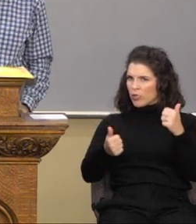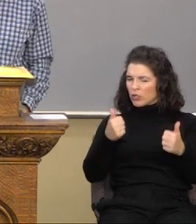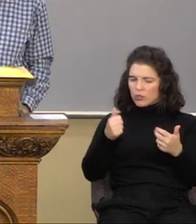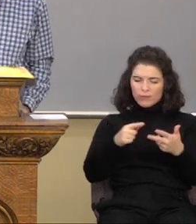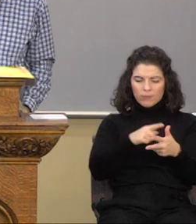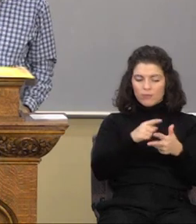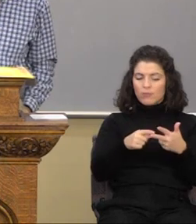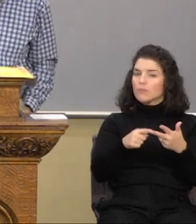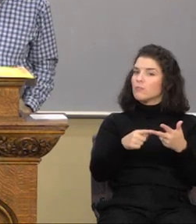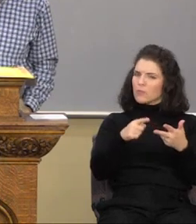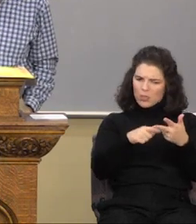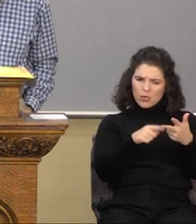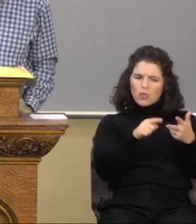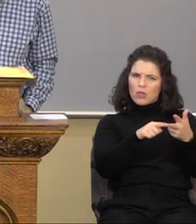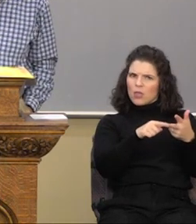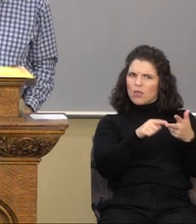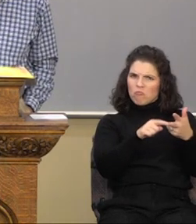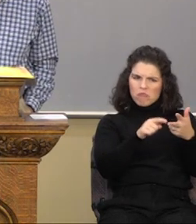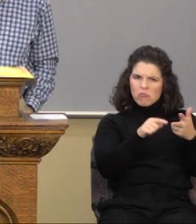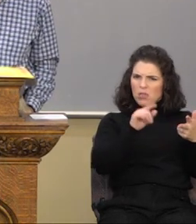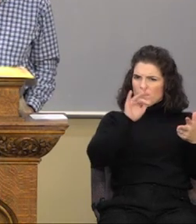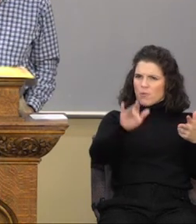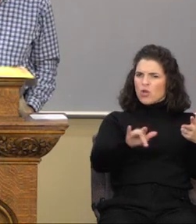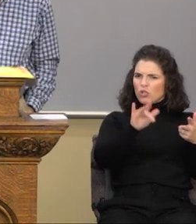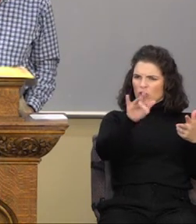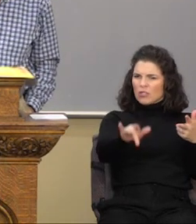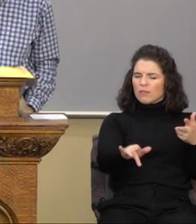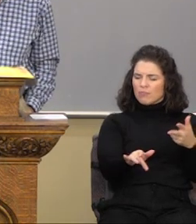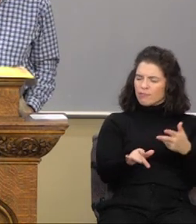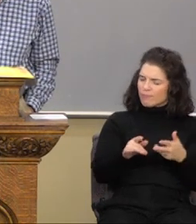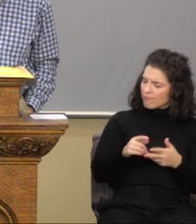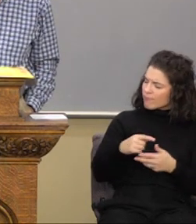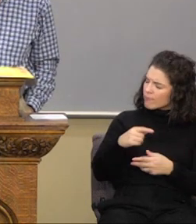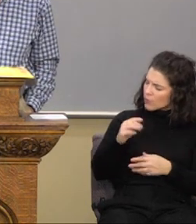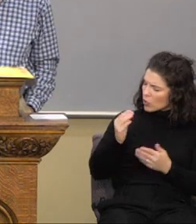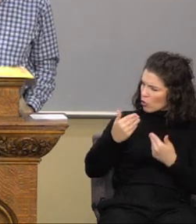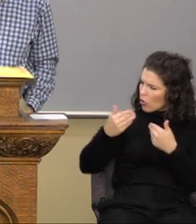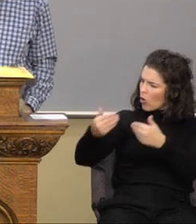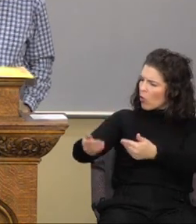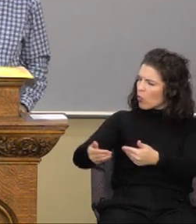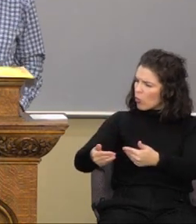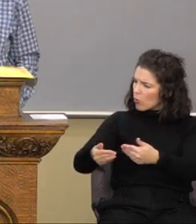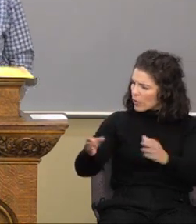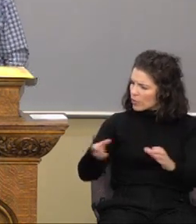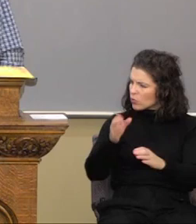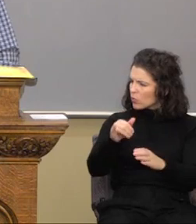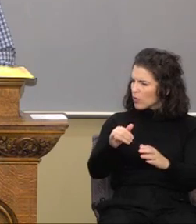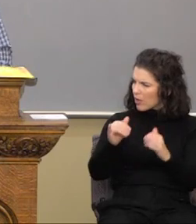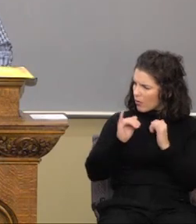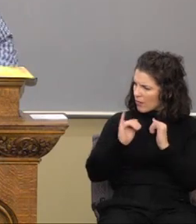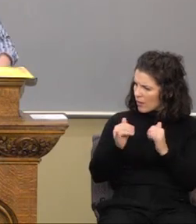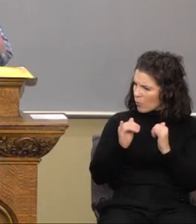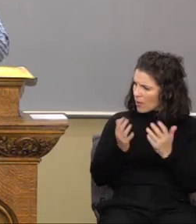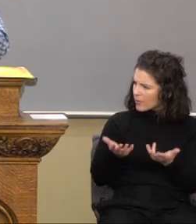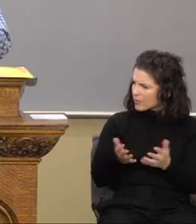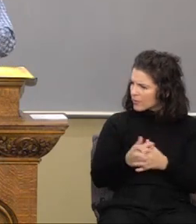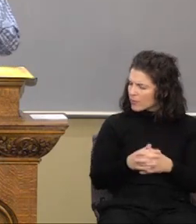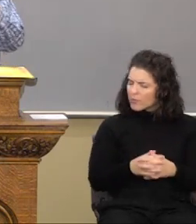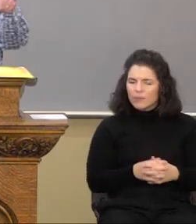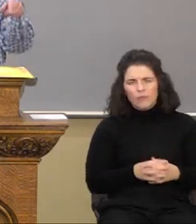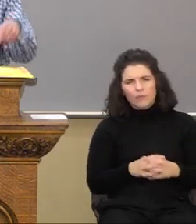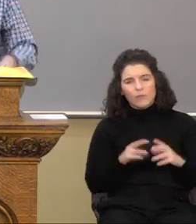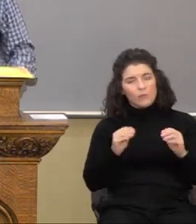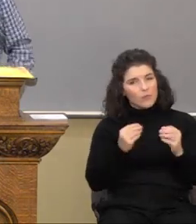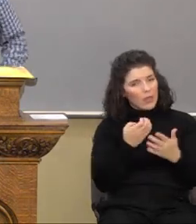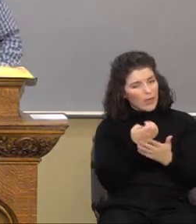said, he that showed mercy on him, then said Jesus unto him, go and do thou likewise. Evidently,